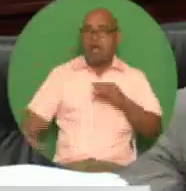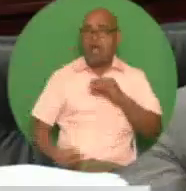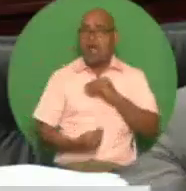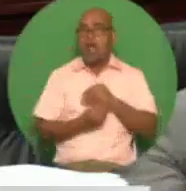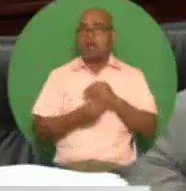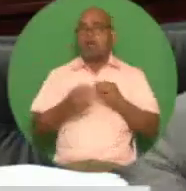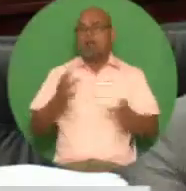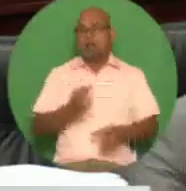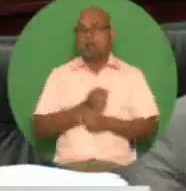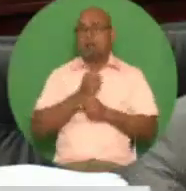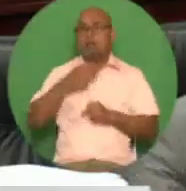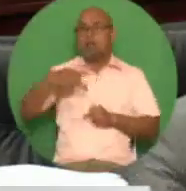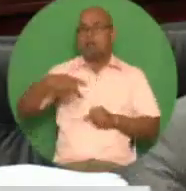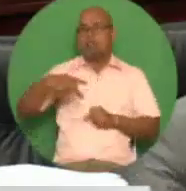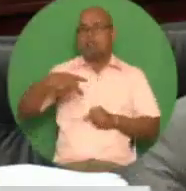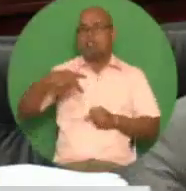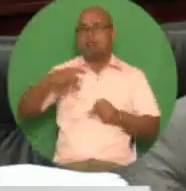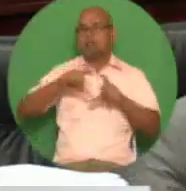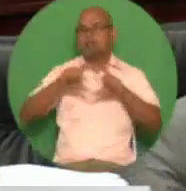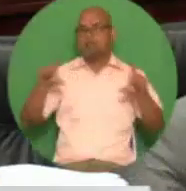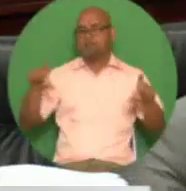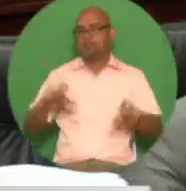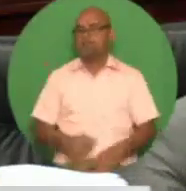pension from this pnm administration